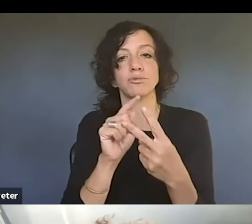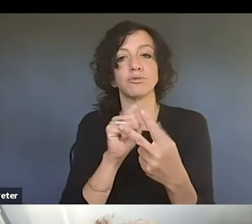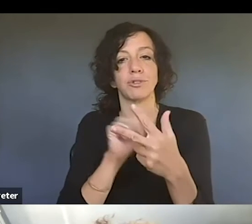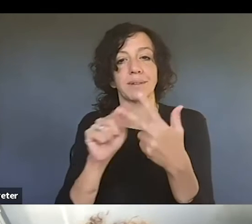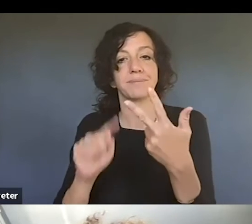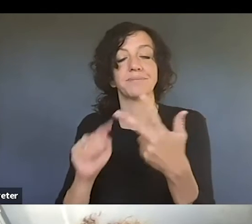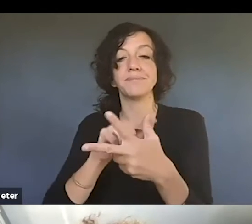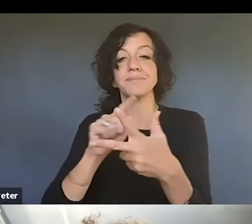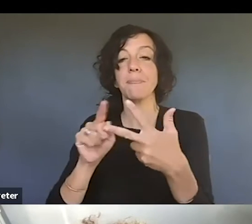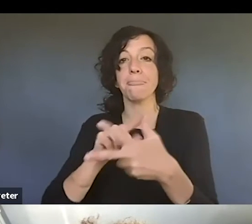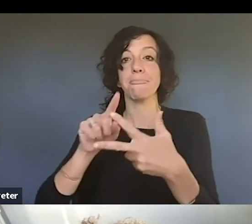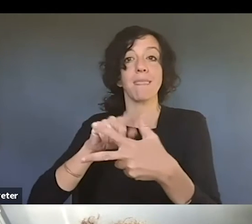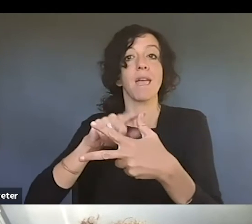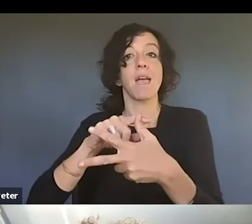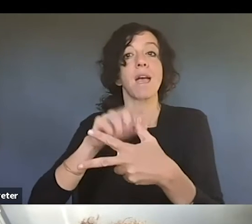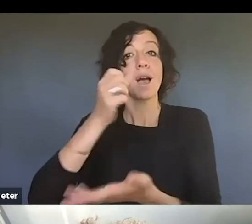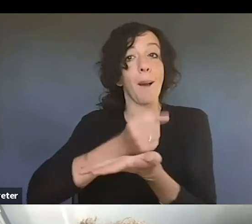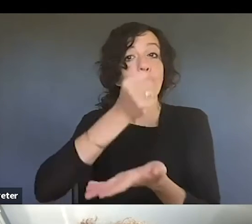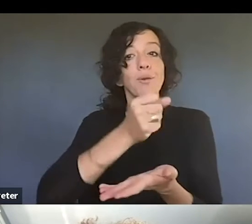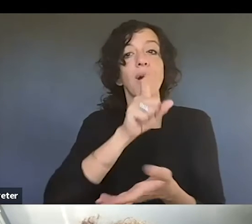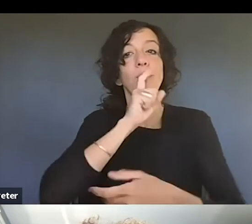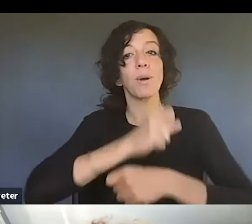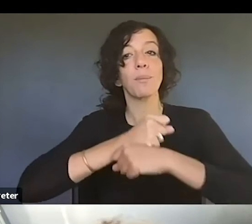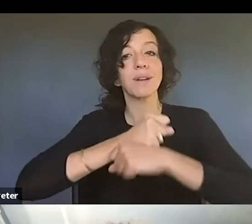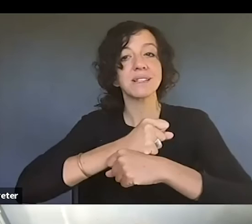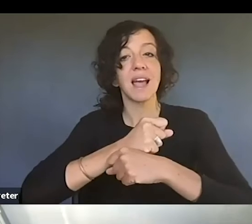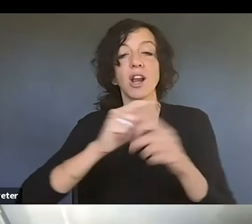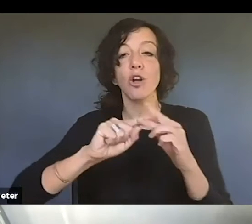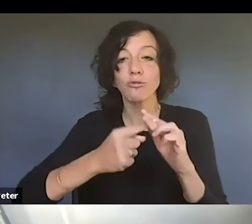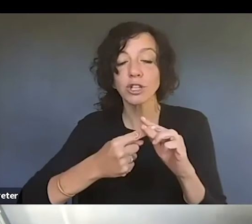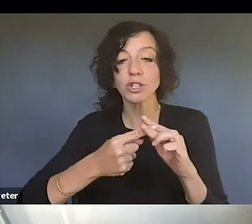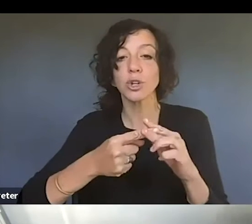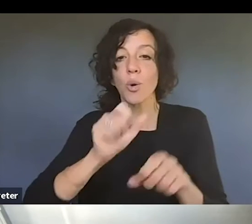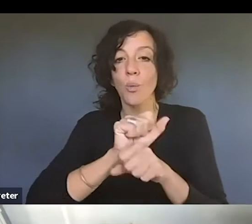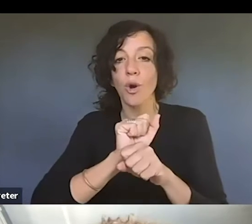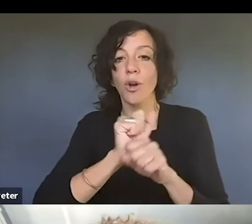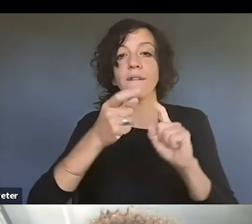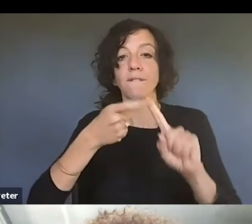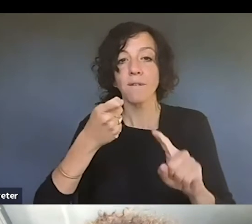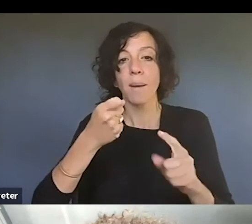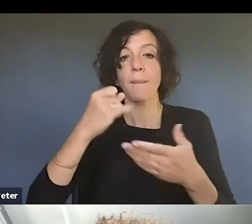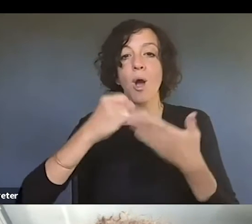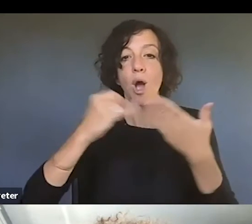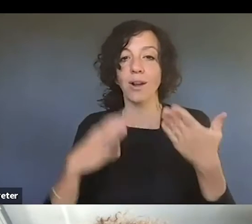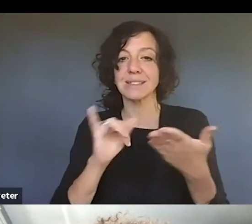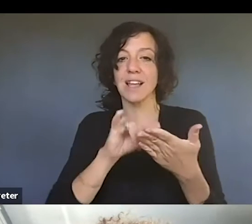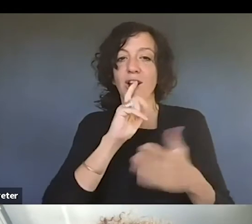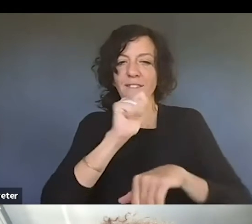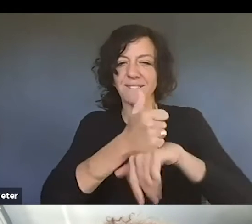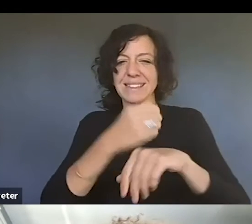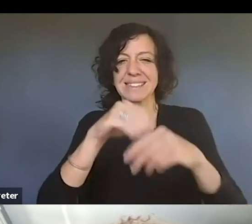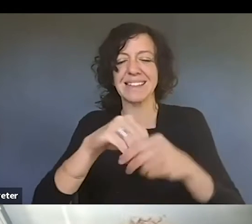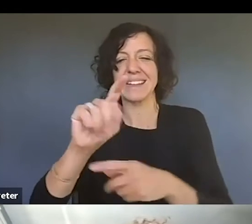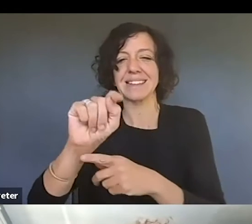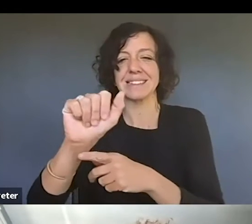So copyright protects original works of authorship that are fixed in a tangible medium. Um, what does that mean?